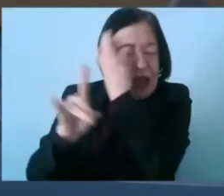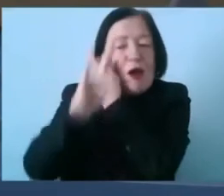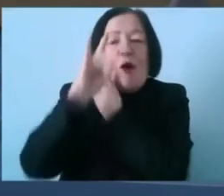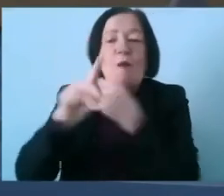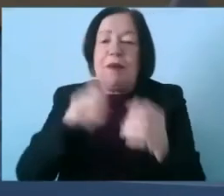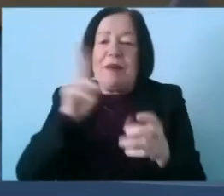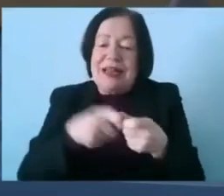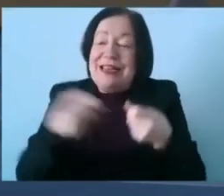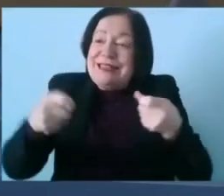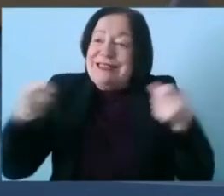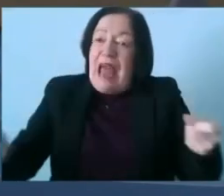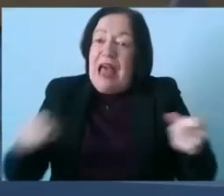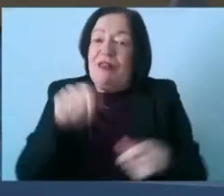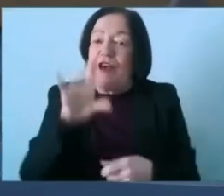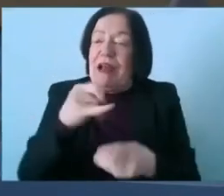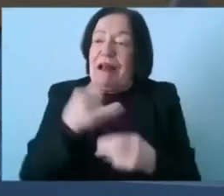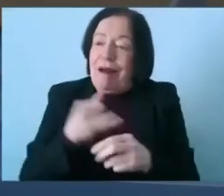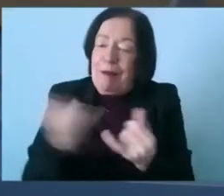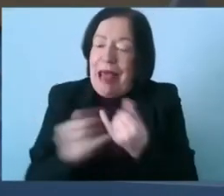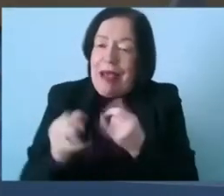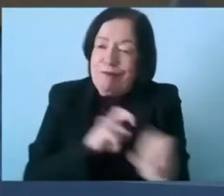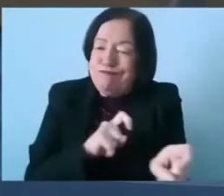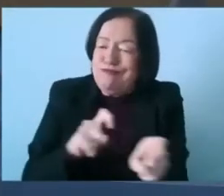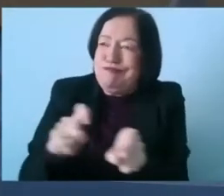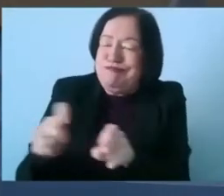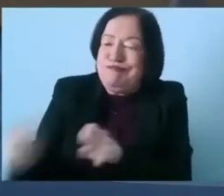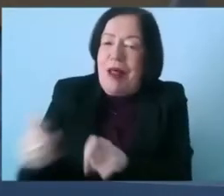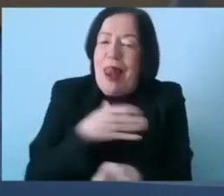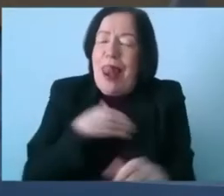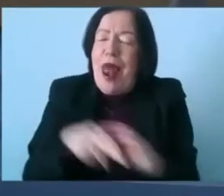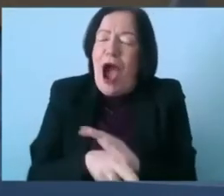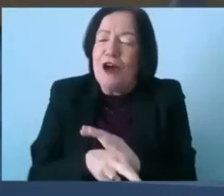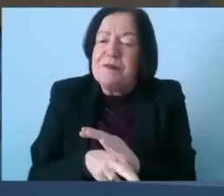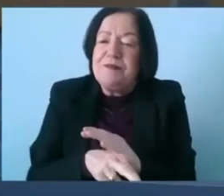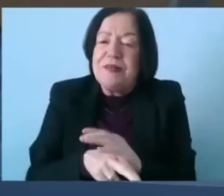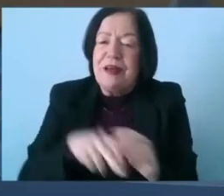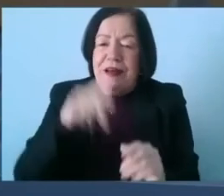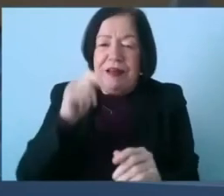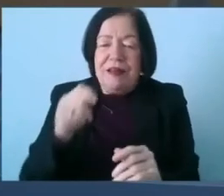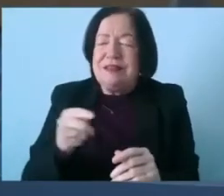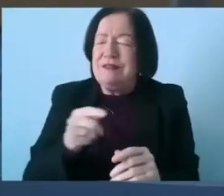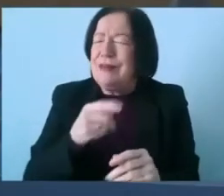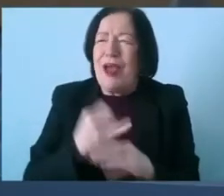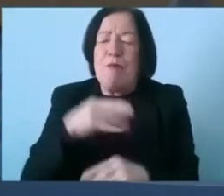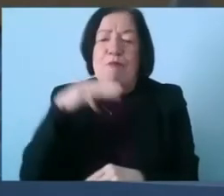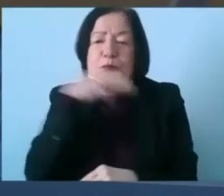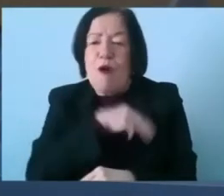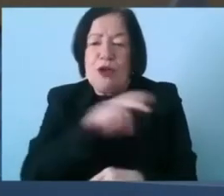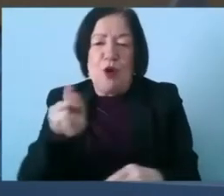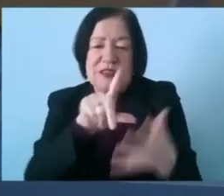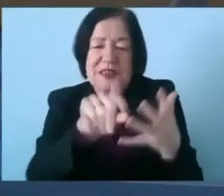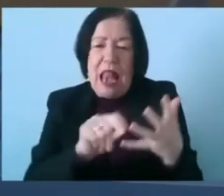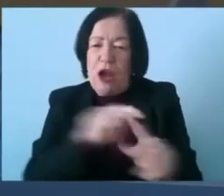their crickets and playing for for a lot longer but um you know i think it's so important that we don't select too early